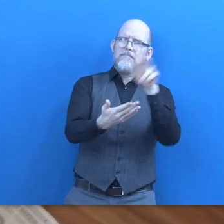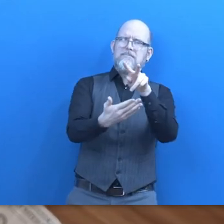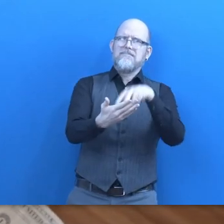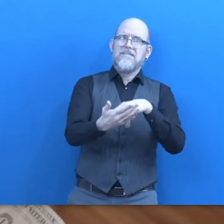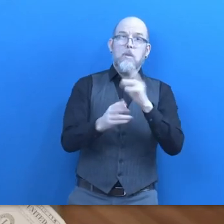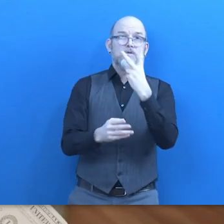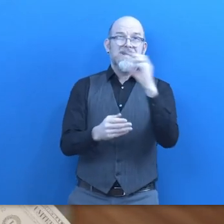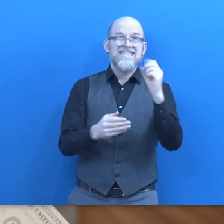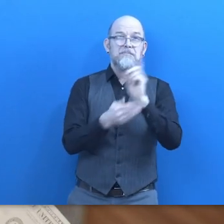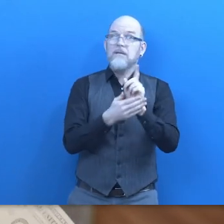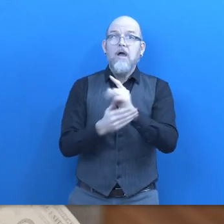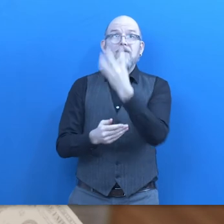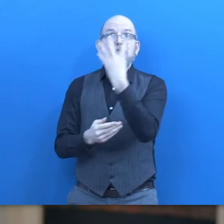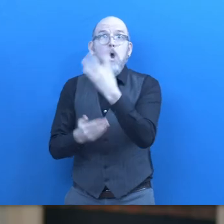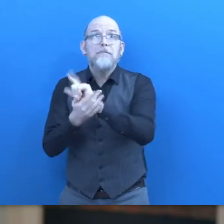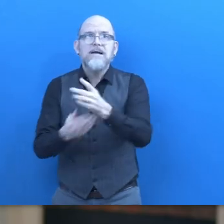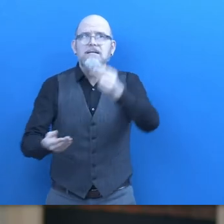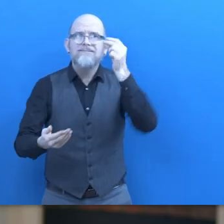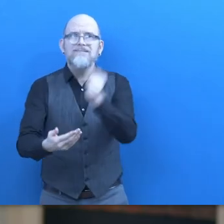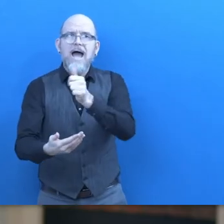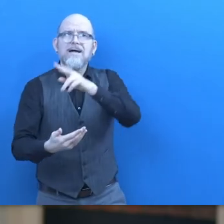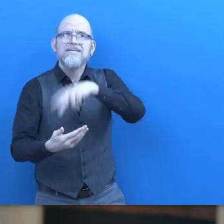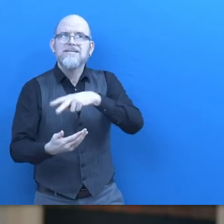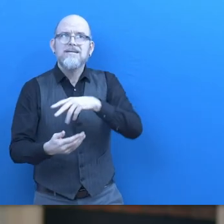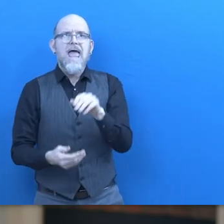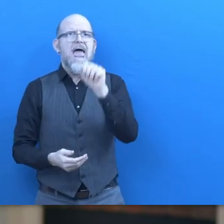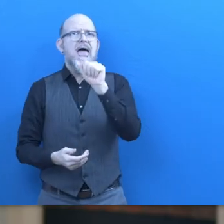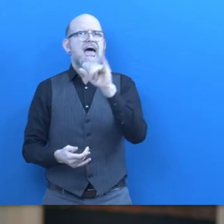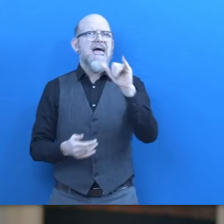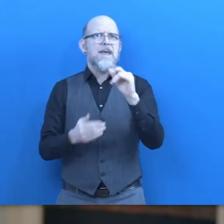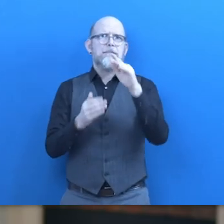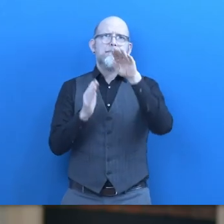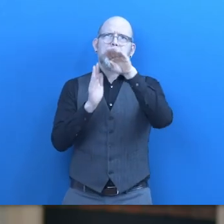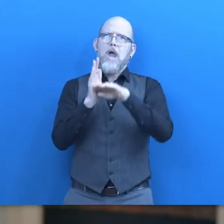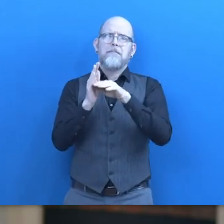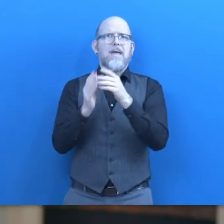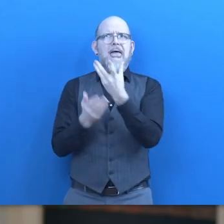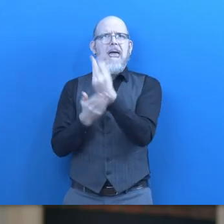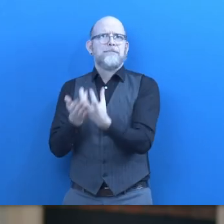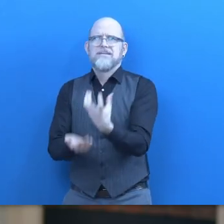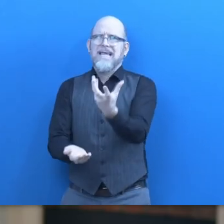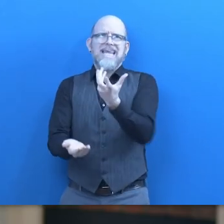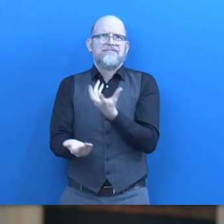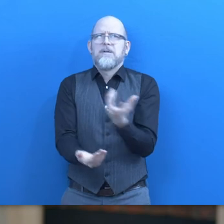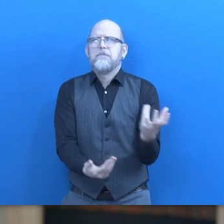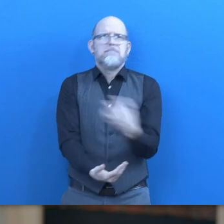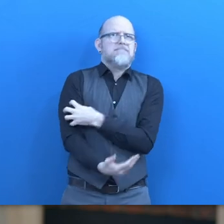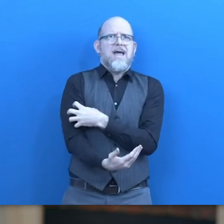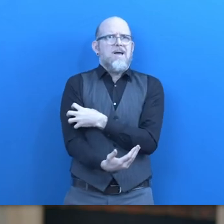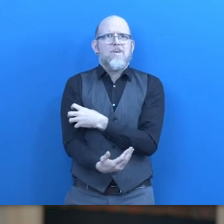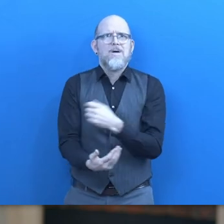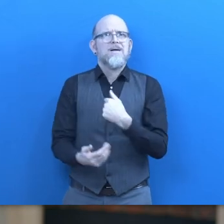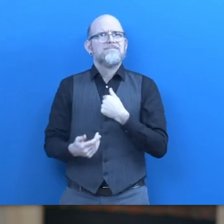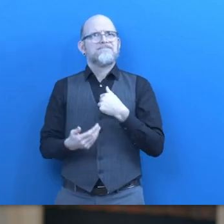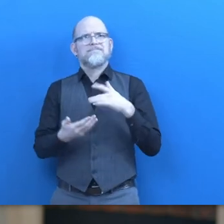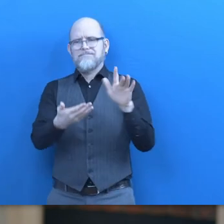app I think is going to be so empowering to people like myself because it's available on any smartphone for free that's a